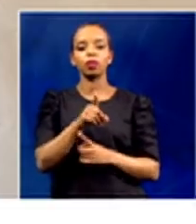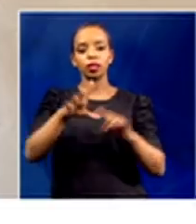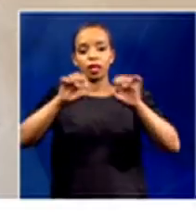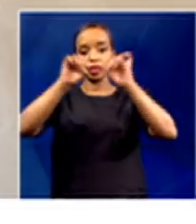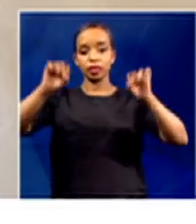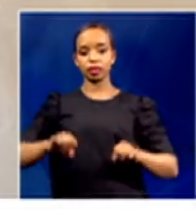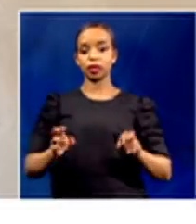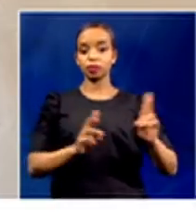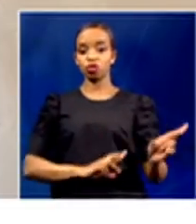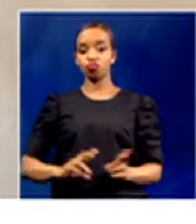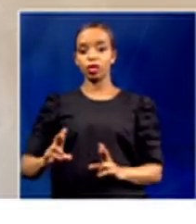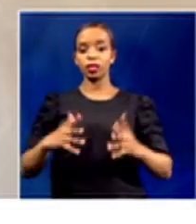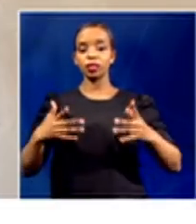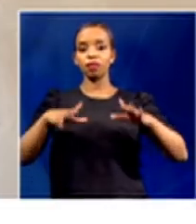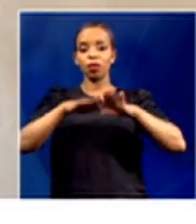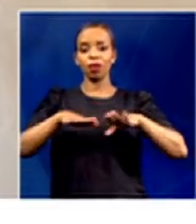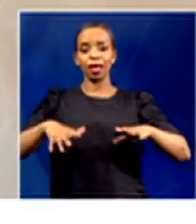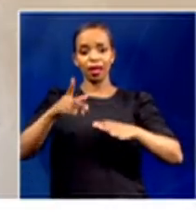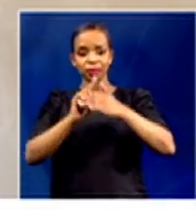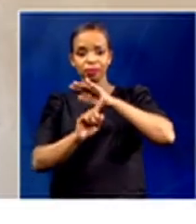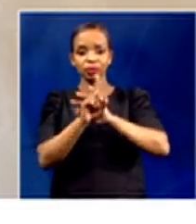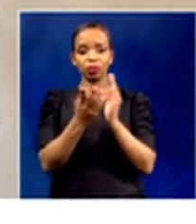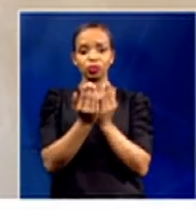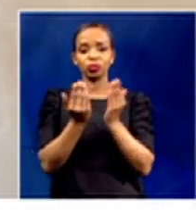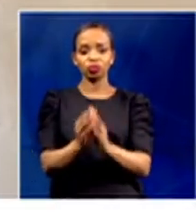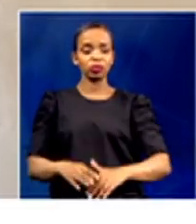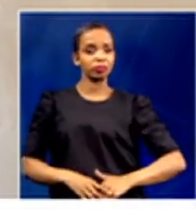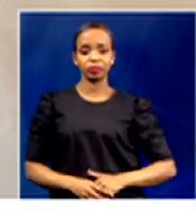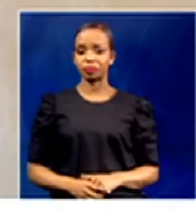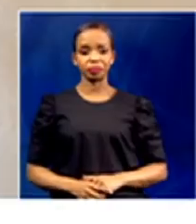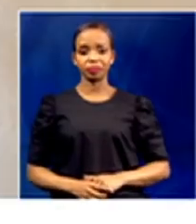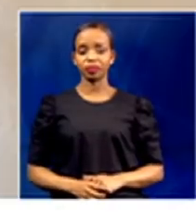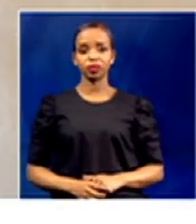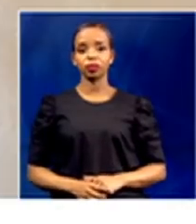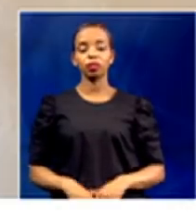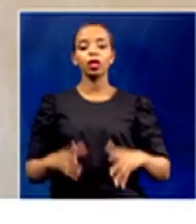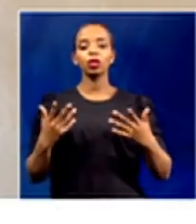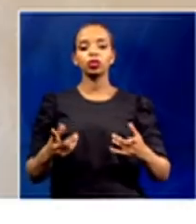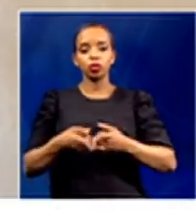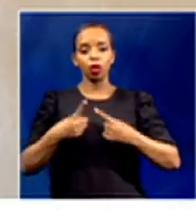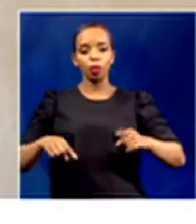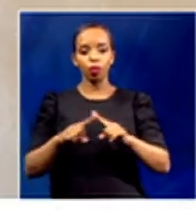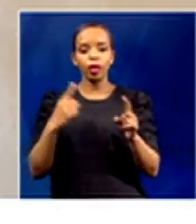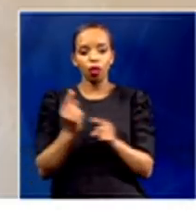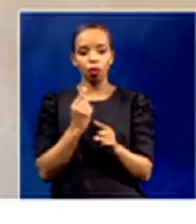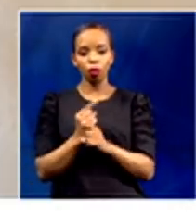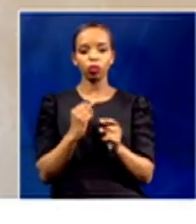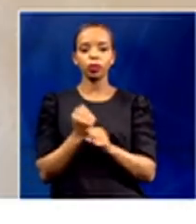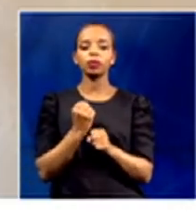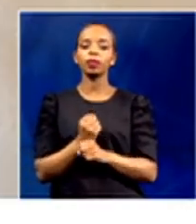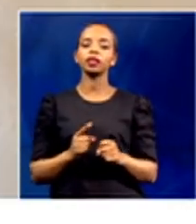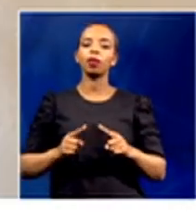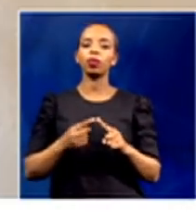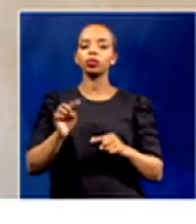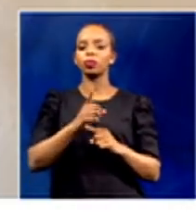to return or to receive our learners at schools yesterday. So we always raise this point that there was no need for